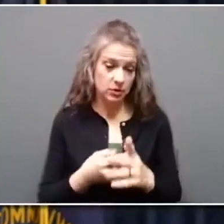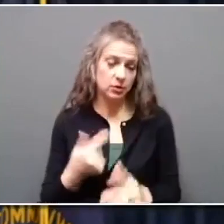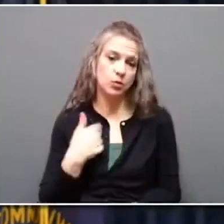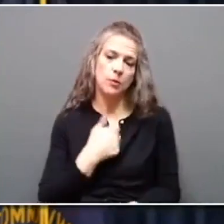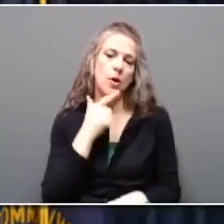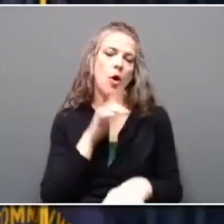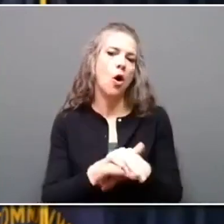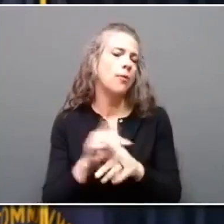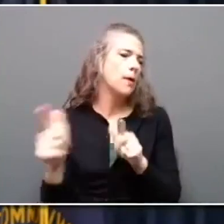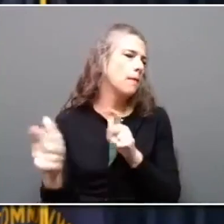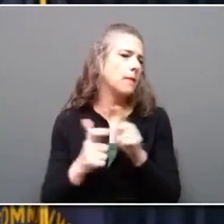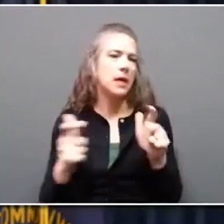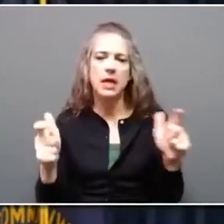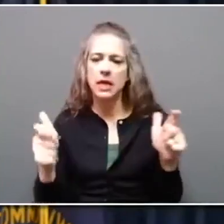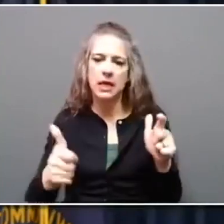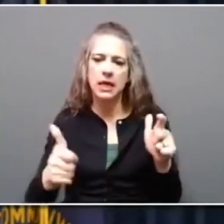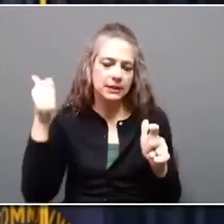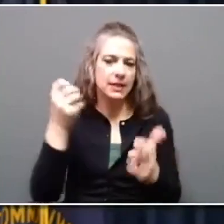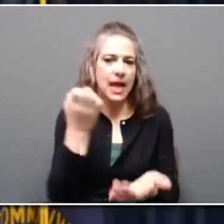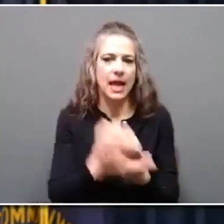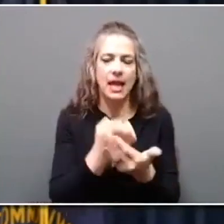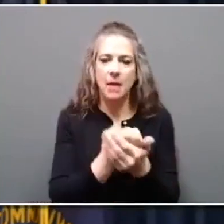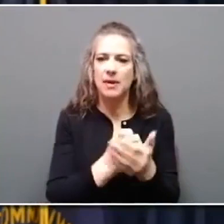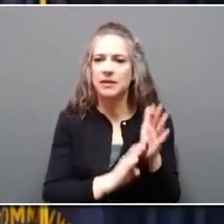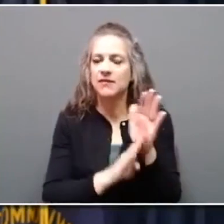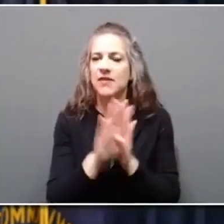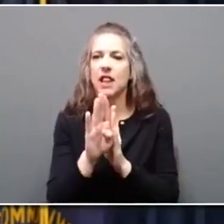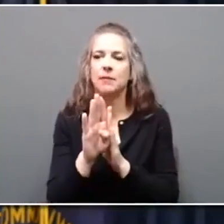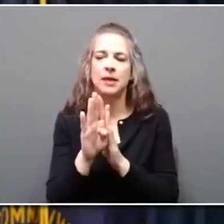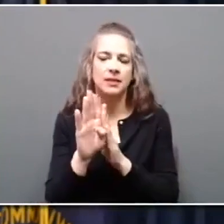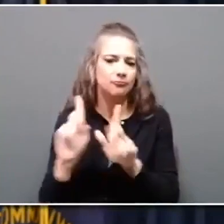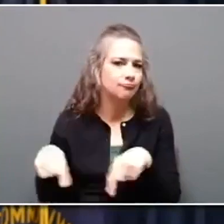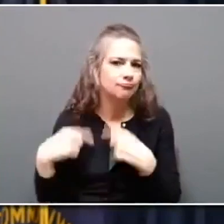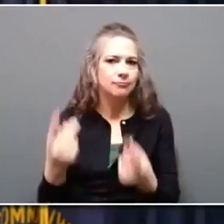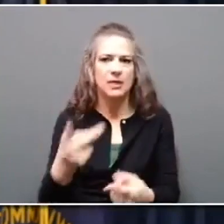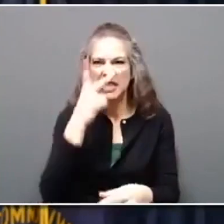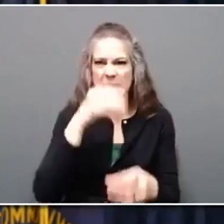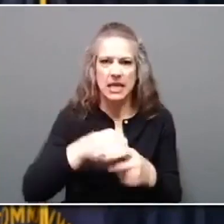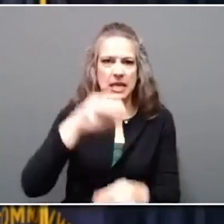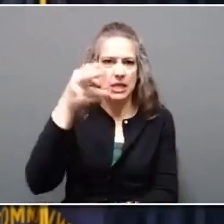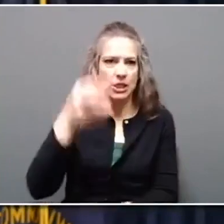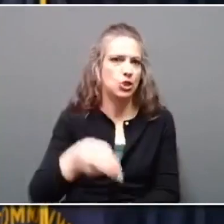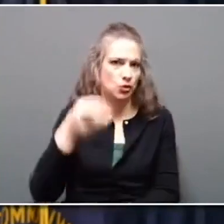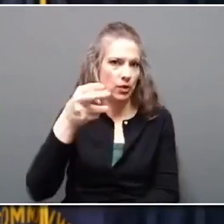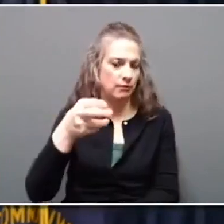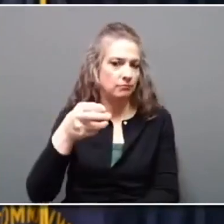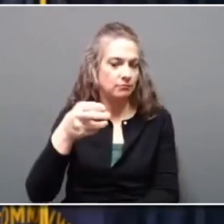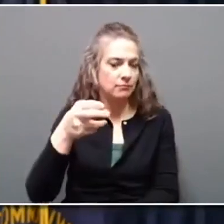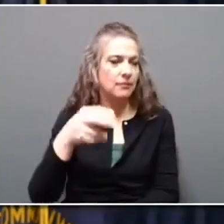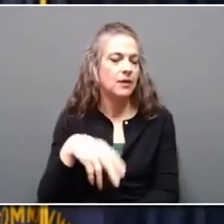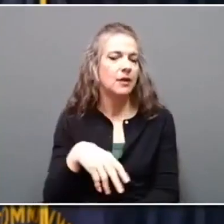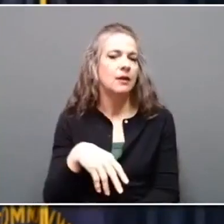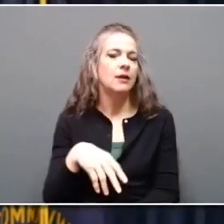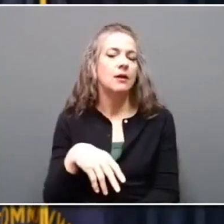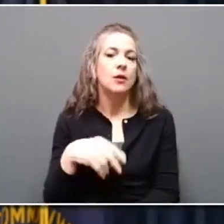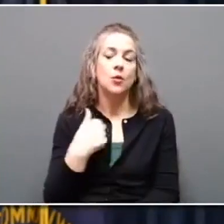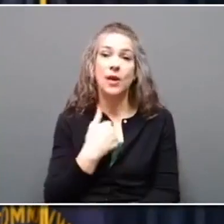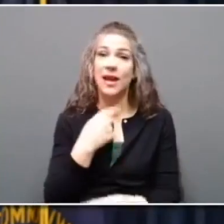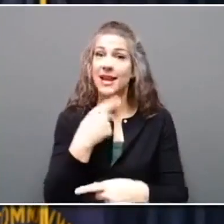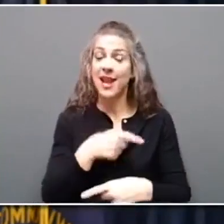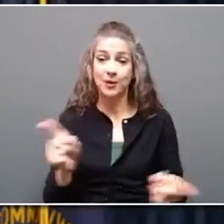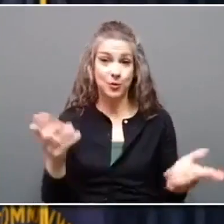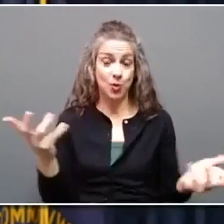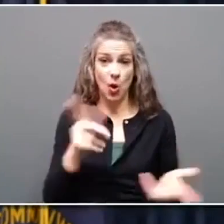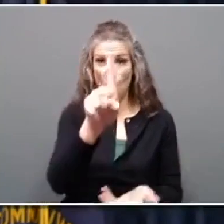biggest, best economic development win streak we've seen in our history here in the Commonwealth. We've announced over 1,000 new